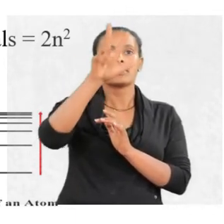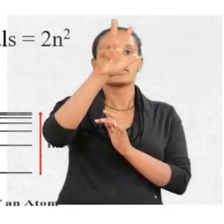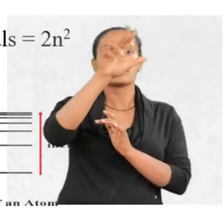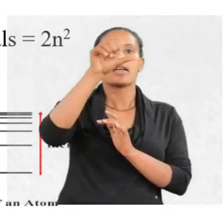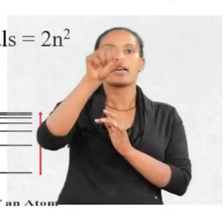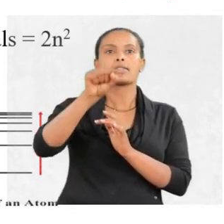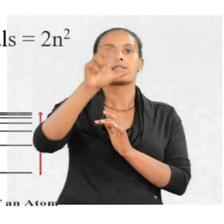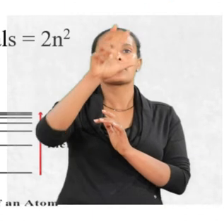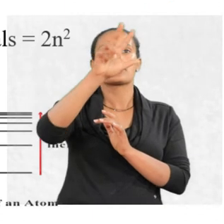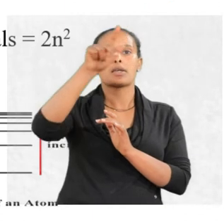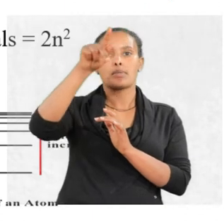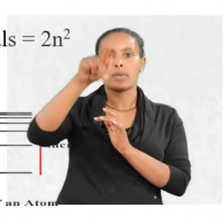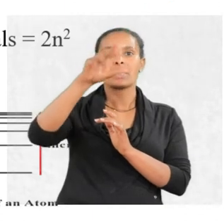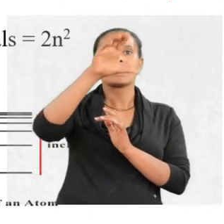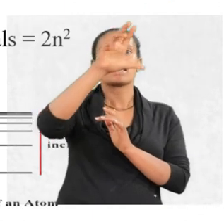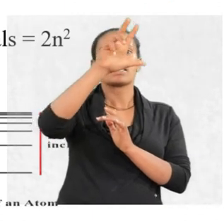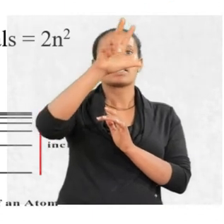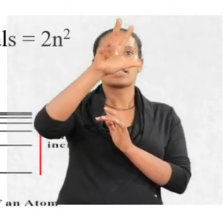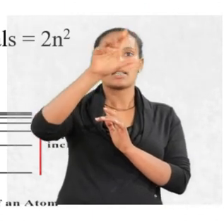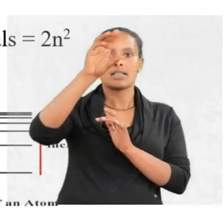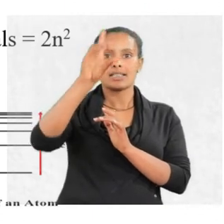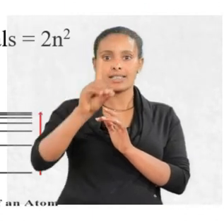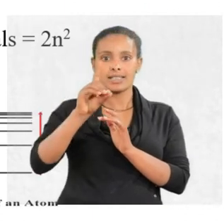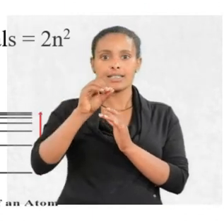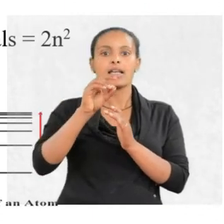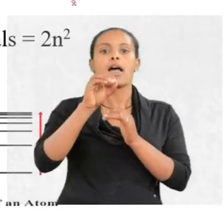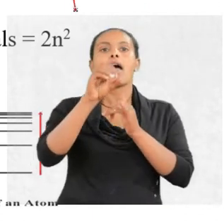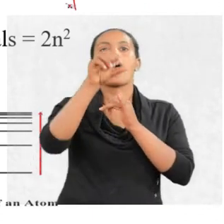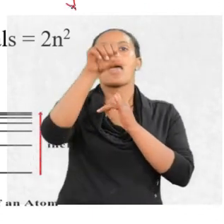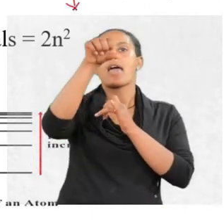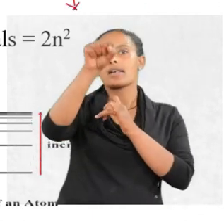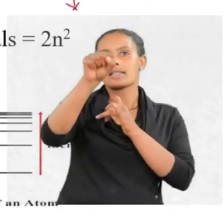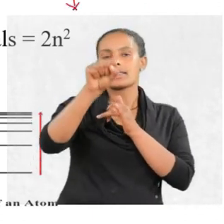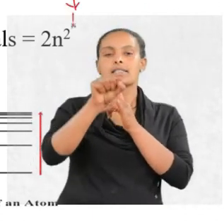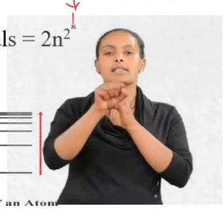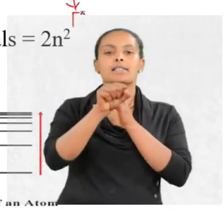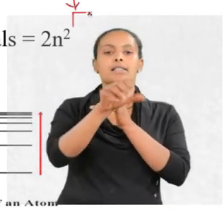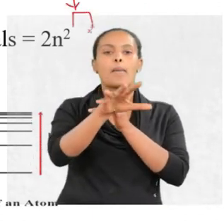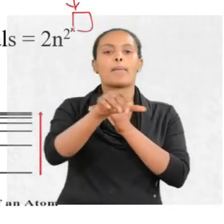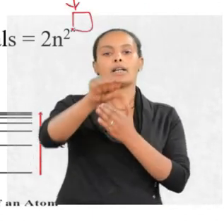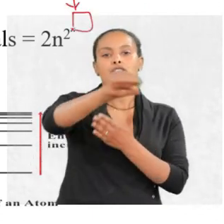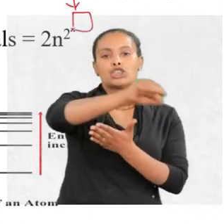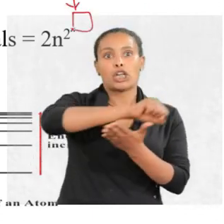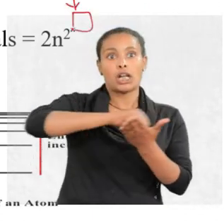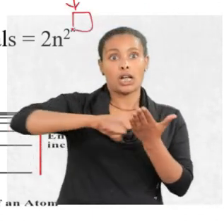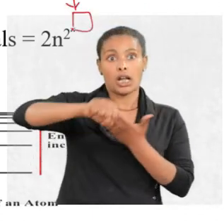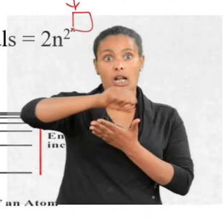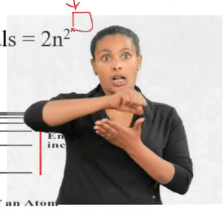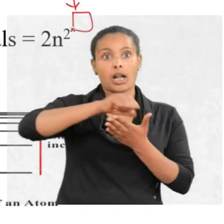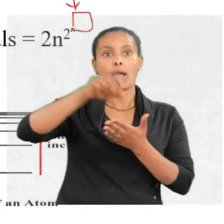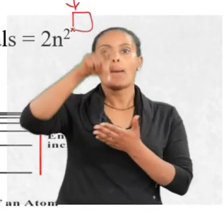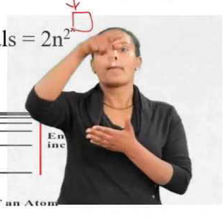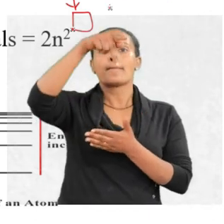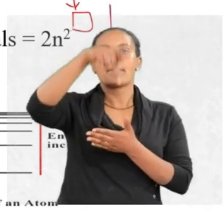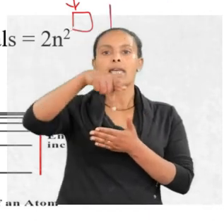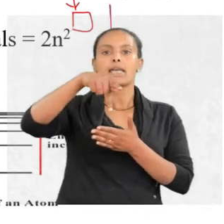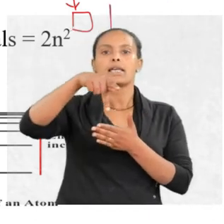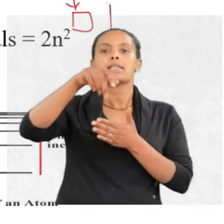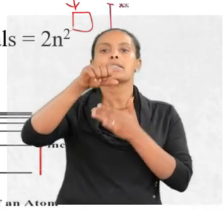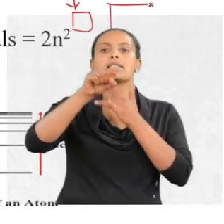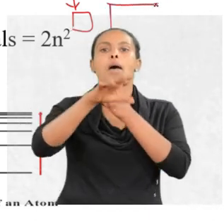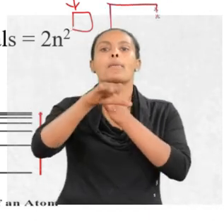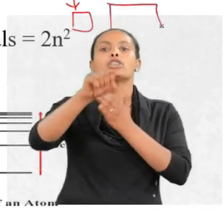3d, you see. s subshell has one orbital, one orbital. p subshell has three